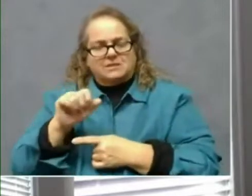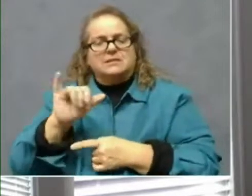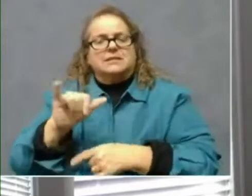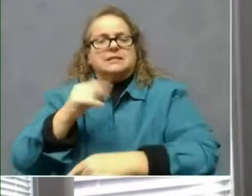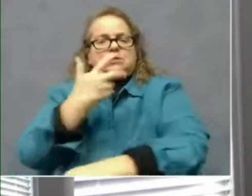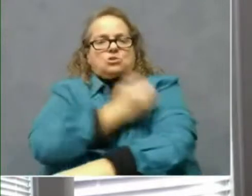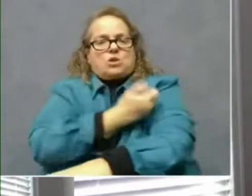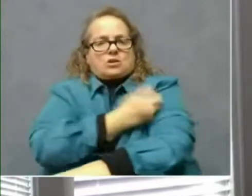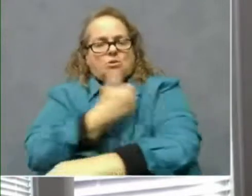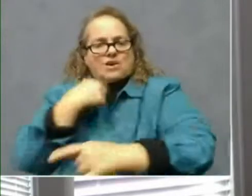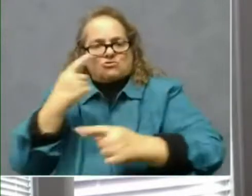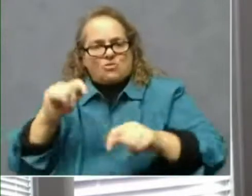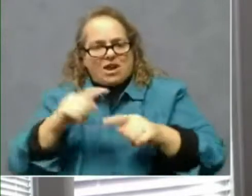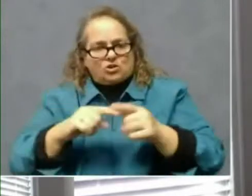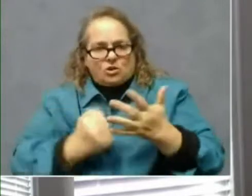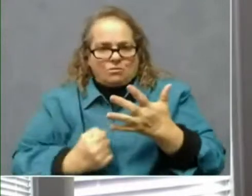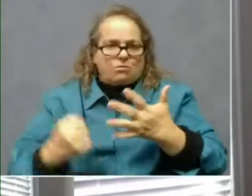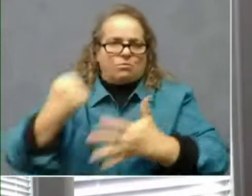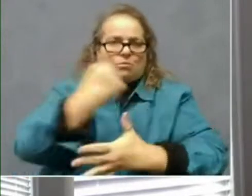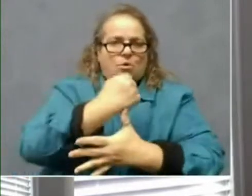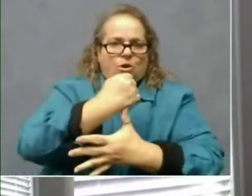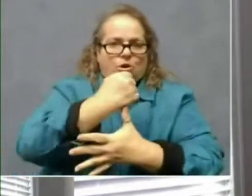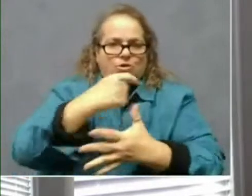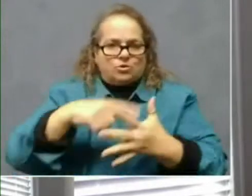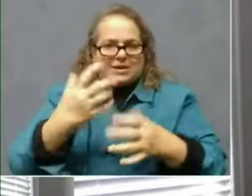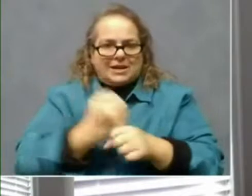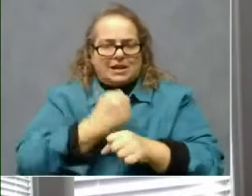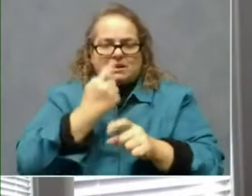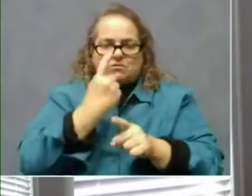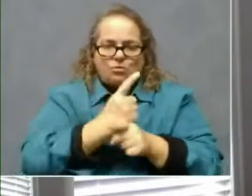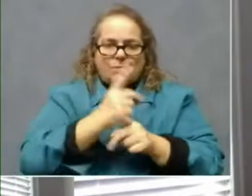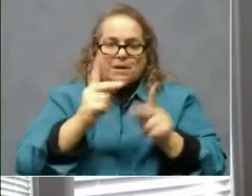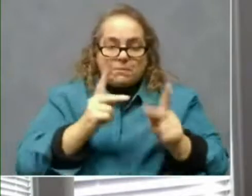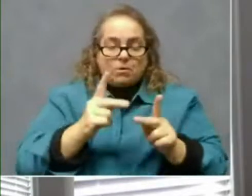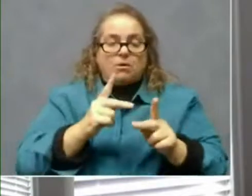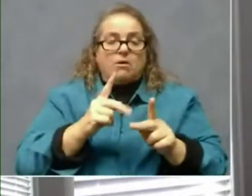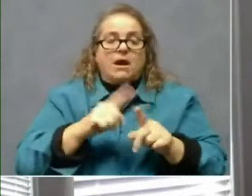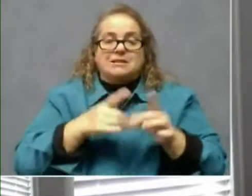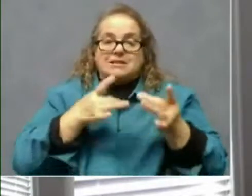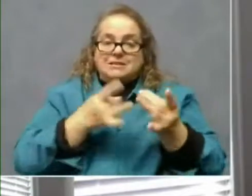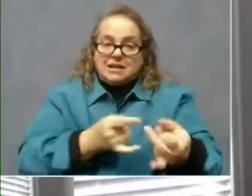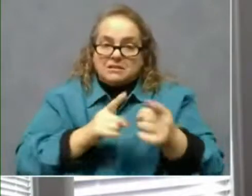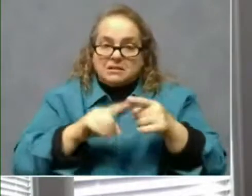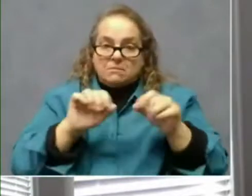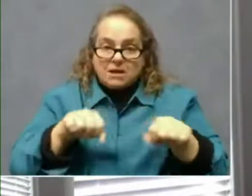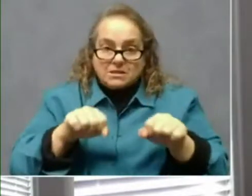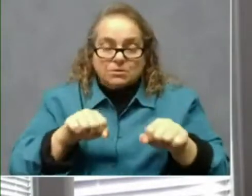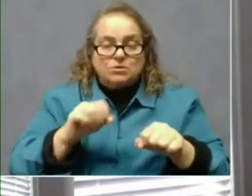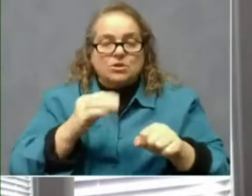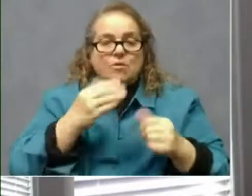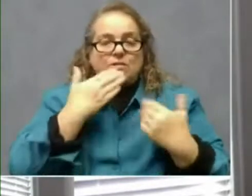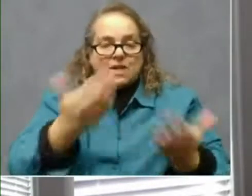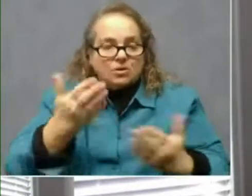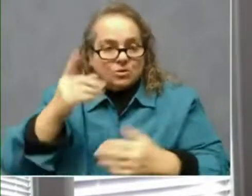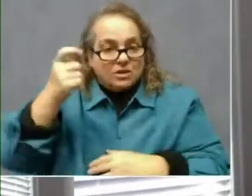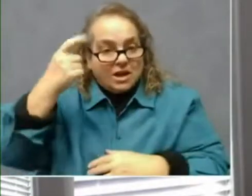and doing it as quickly and as efficiently as possible. So Governor, thanks. This was an expansive or a longer timeframe here. Thank you very much, but I hope